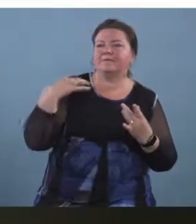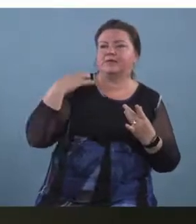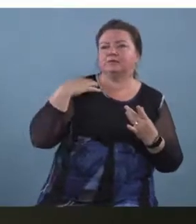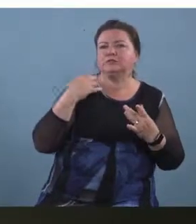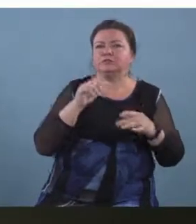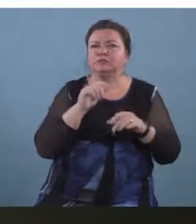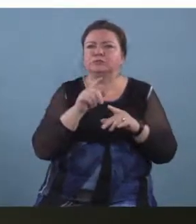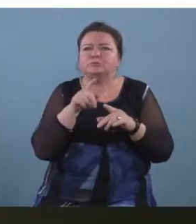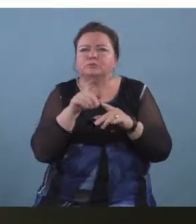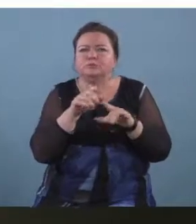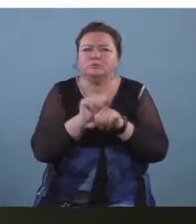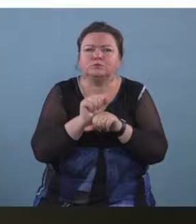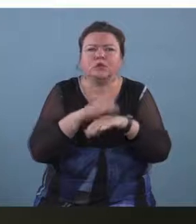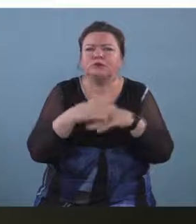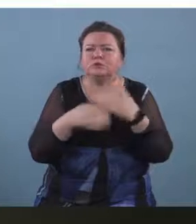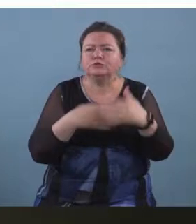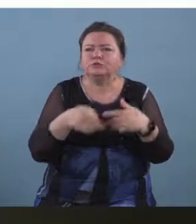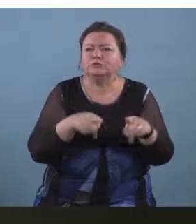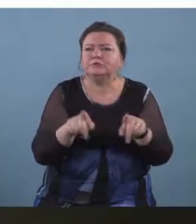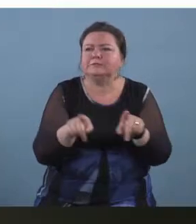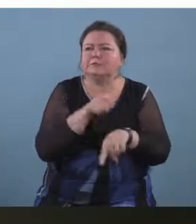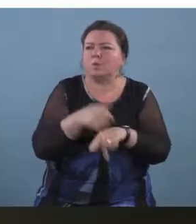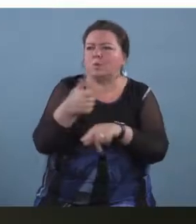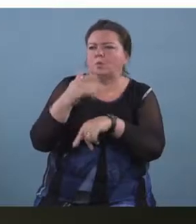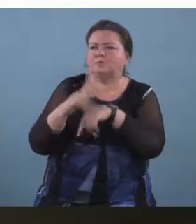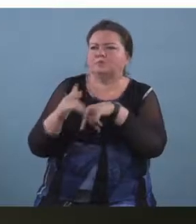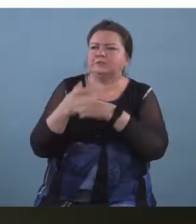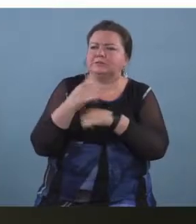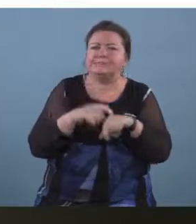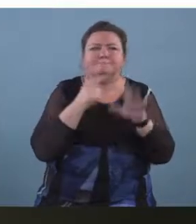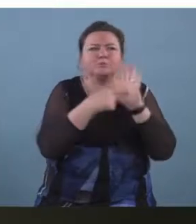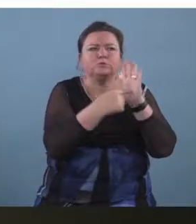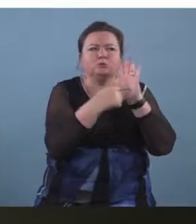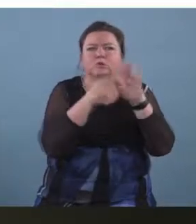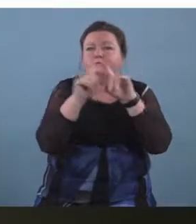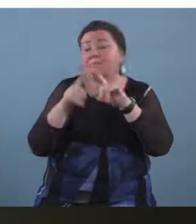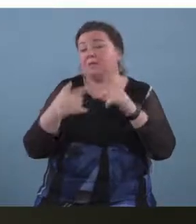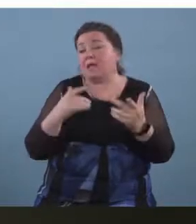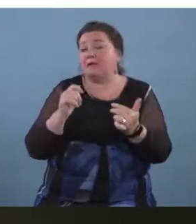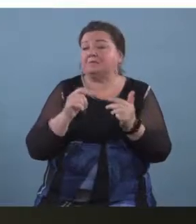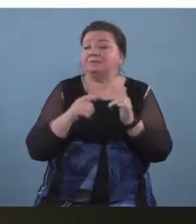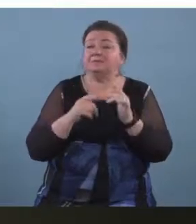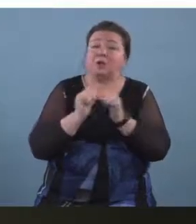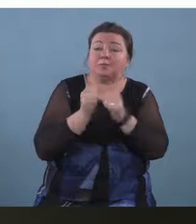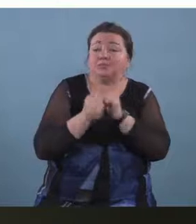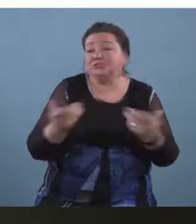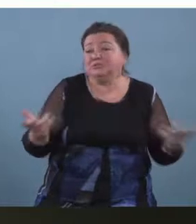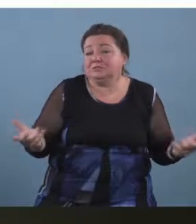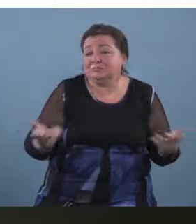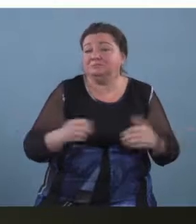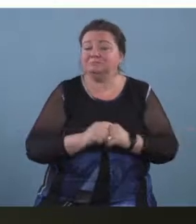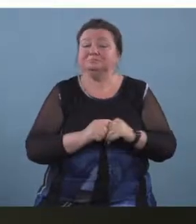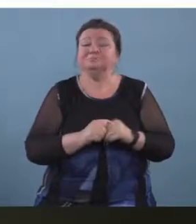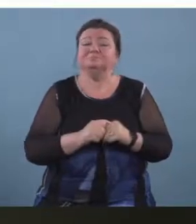and you could an interactive display on the of different compositions you can bring things around them a